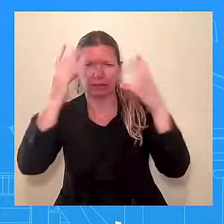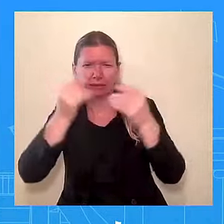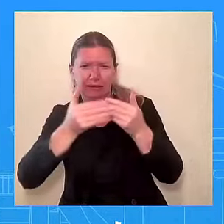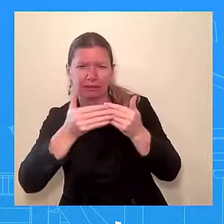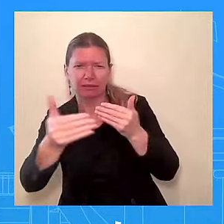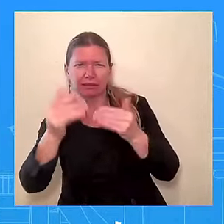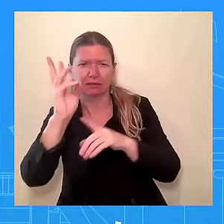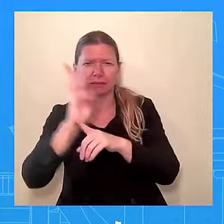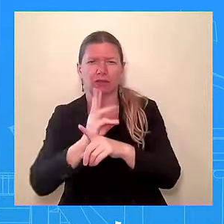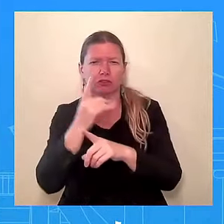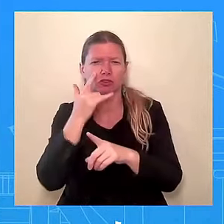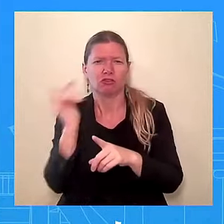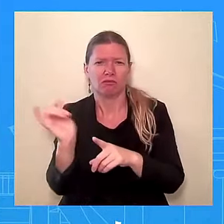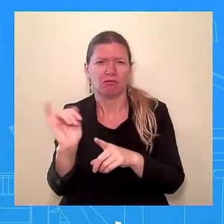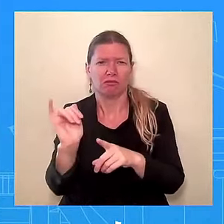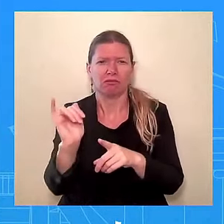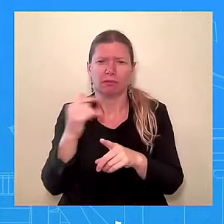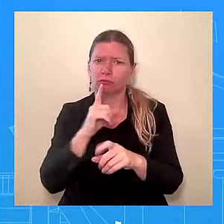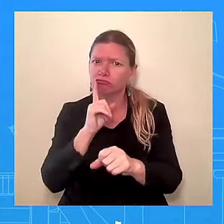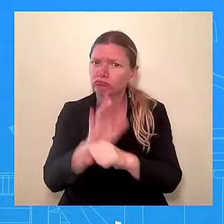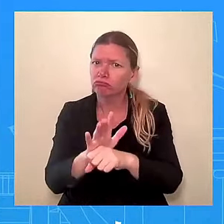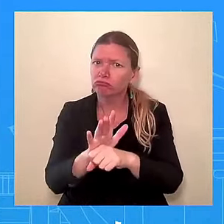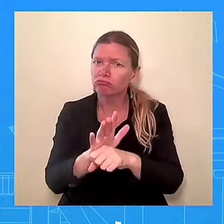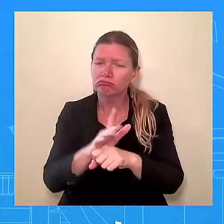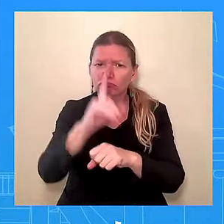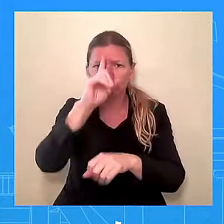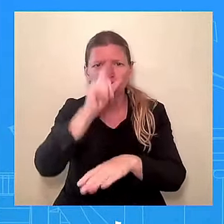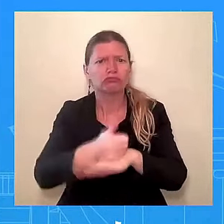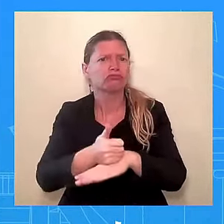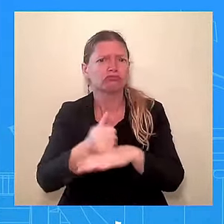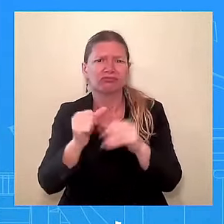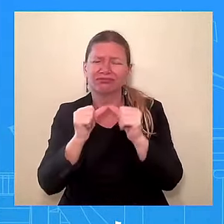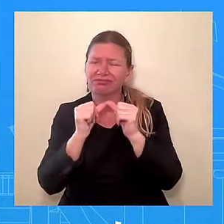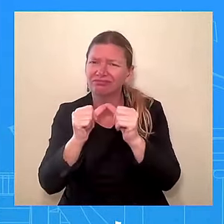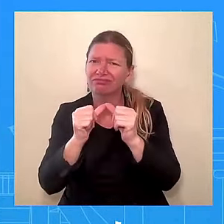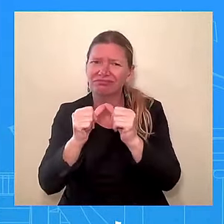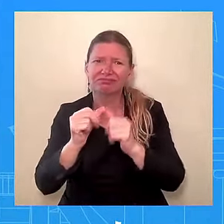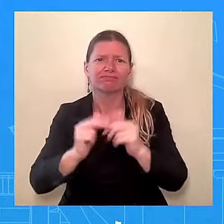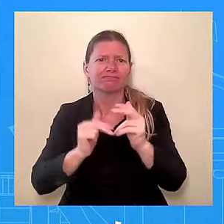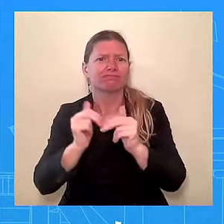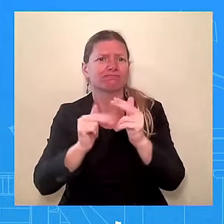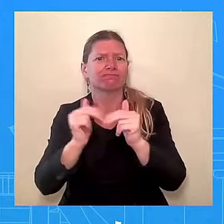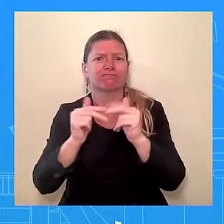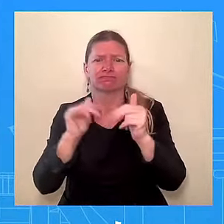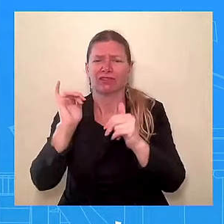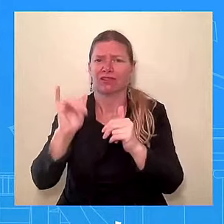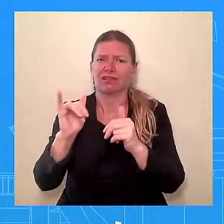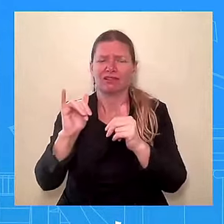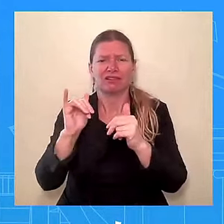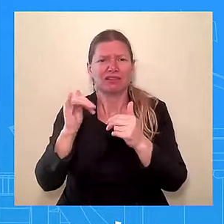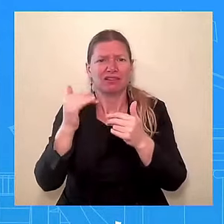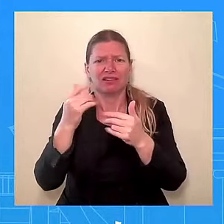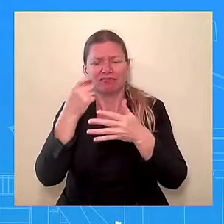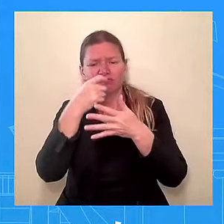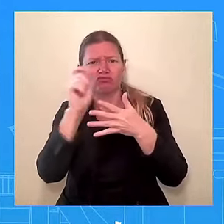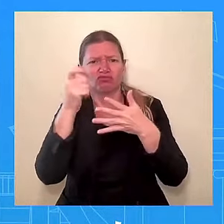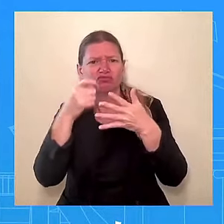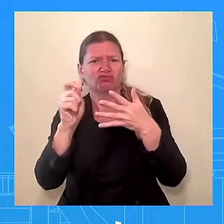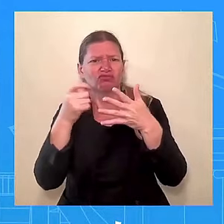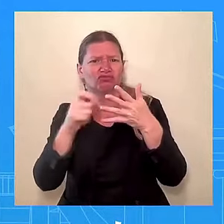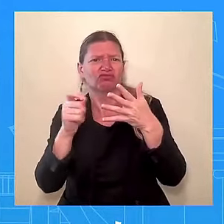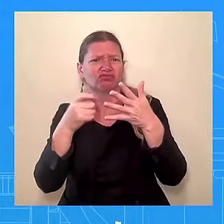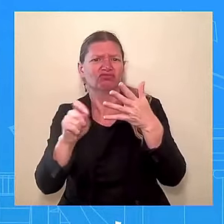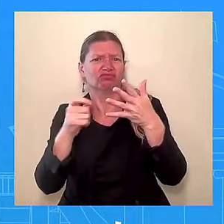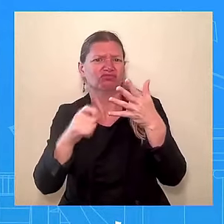unprecedented record that he has had with the vice president over the last three and a half years. That doesn't change. But just give us a beat. And we